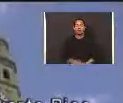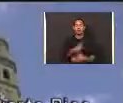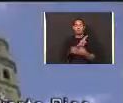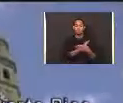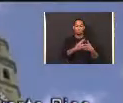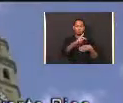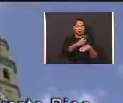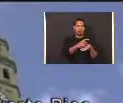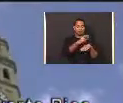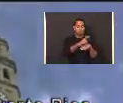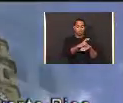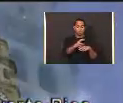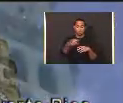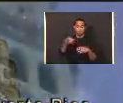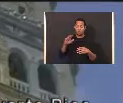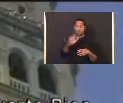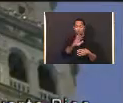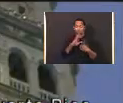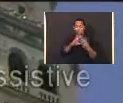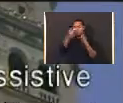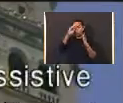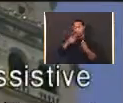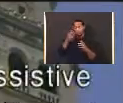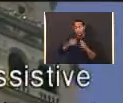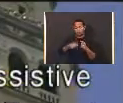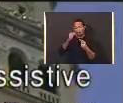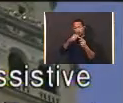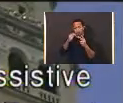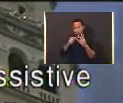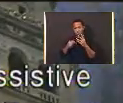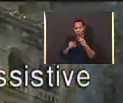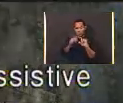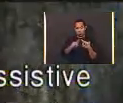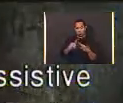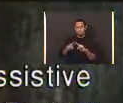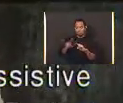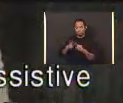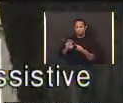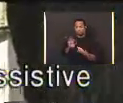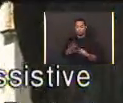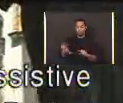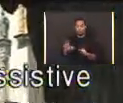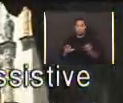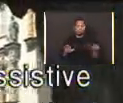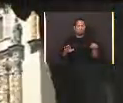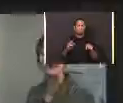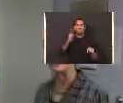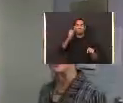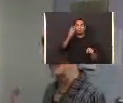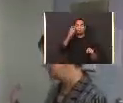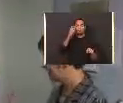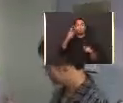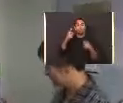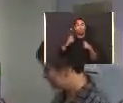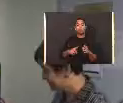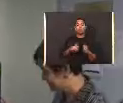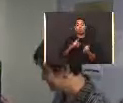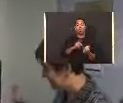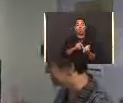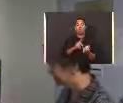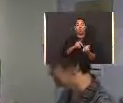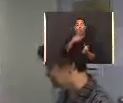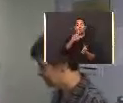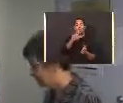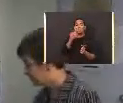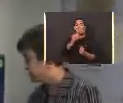The University of Puerto Rico understands the challenges of meeting the needs of all students in a context of diversity. Under the leadership of